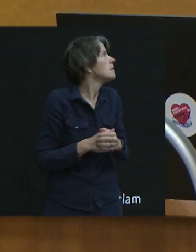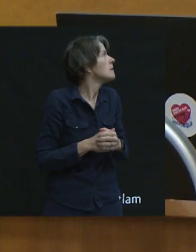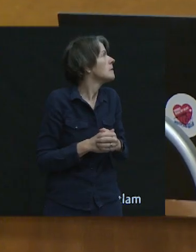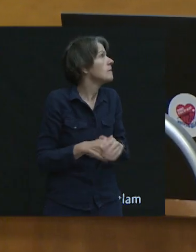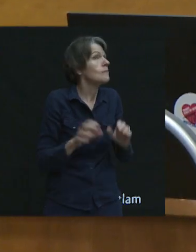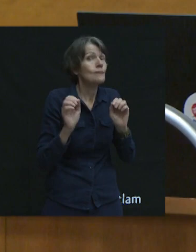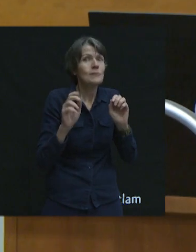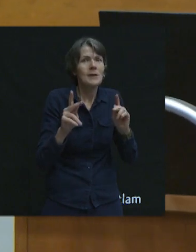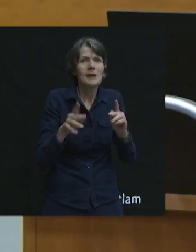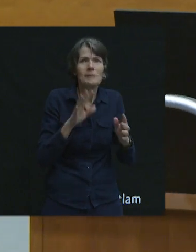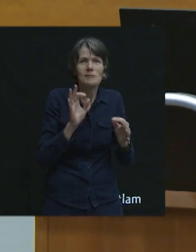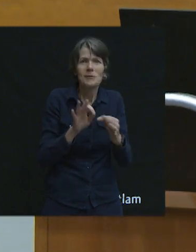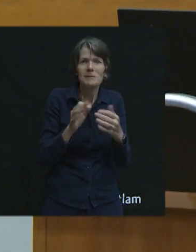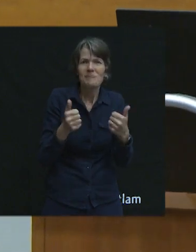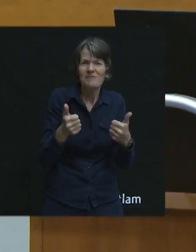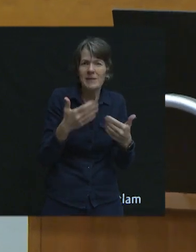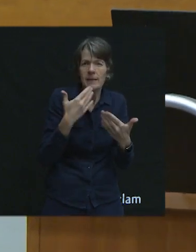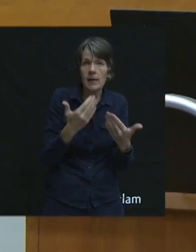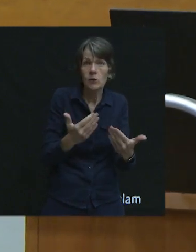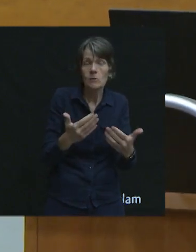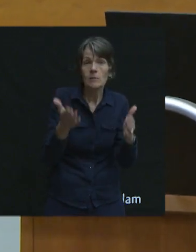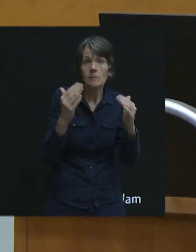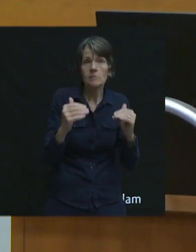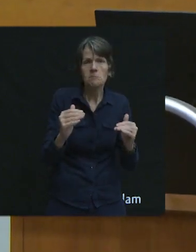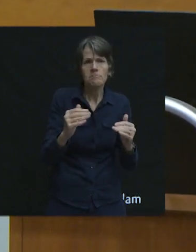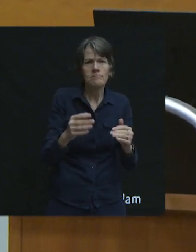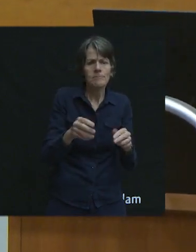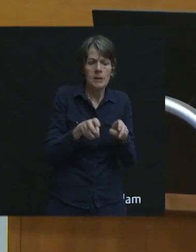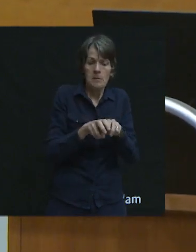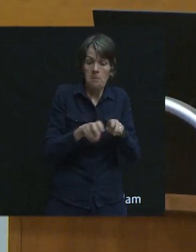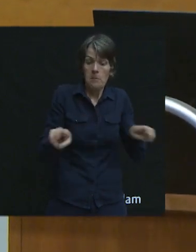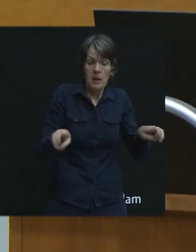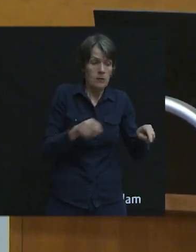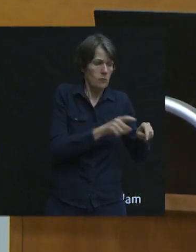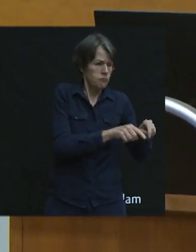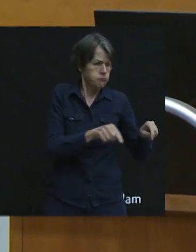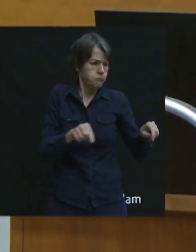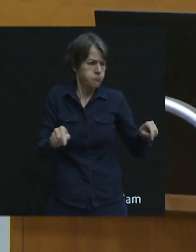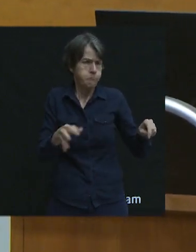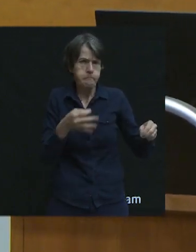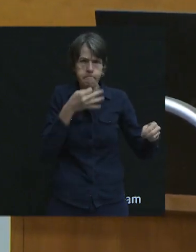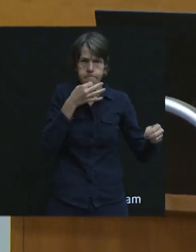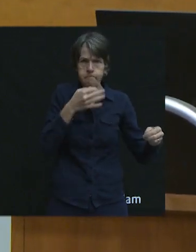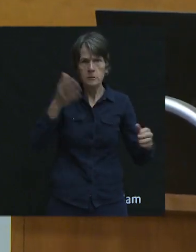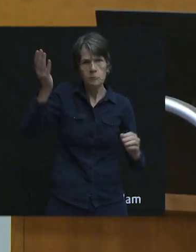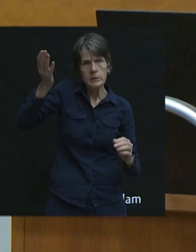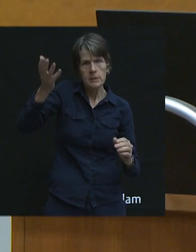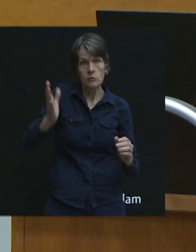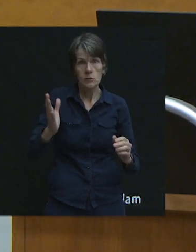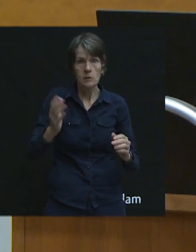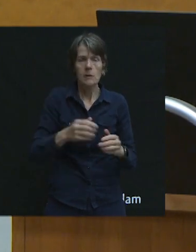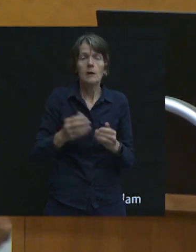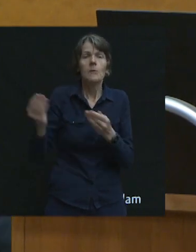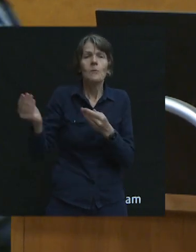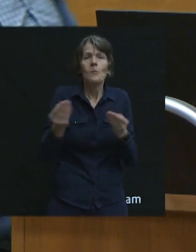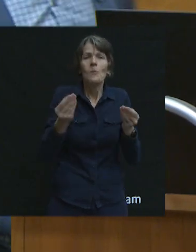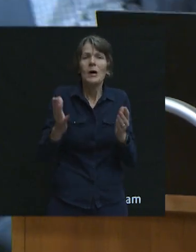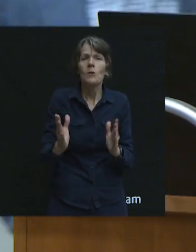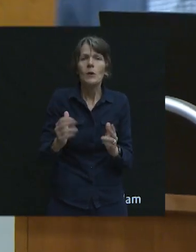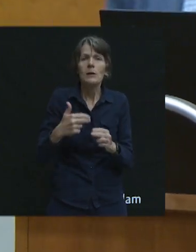Okay, great. So let's move on to the expert panel. And our moderator for this evening's panel event is Dale Bracewell,